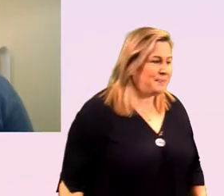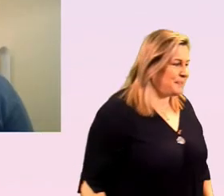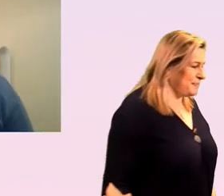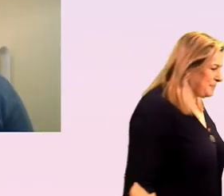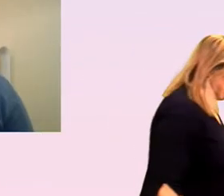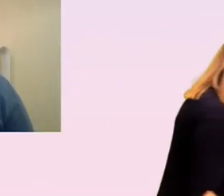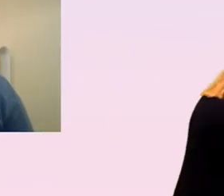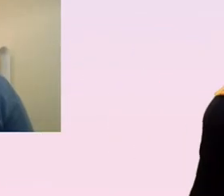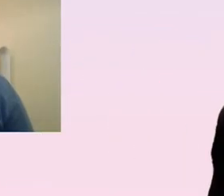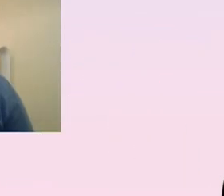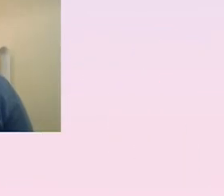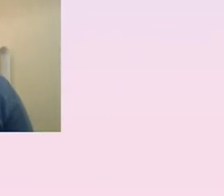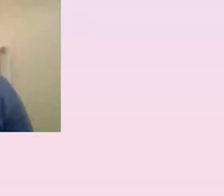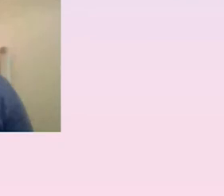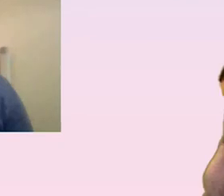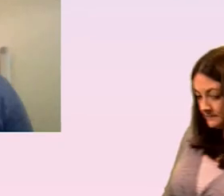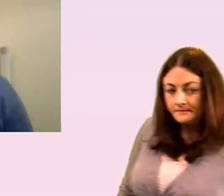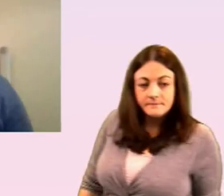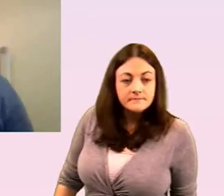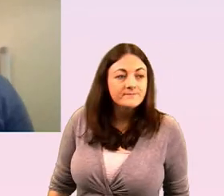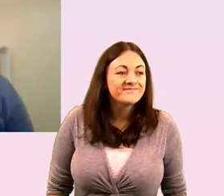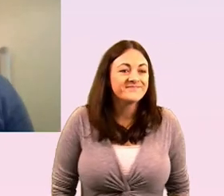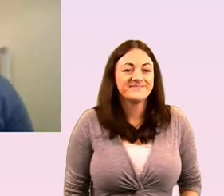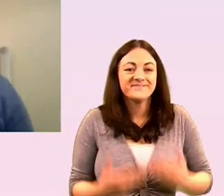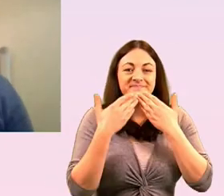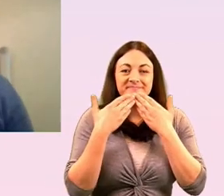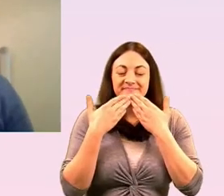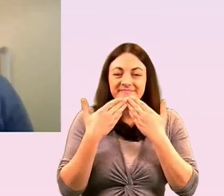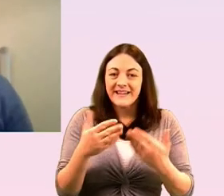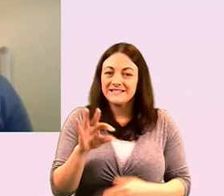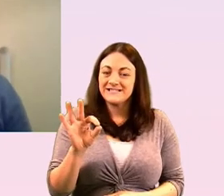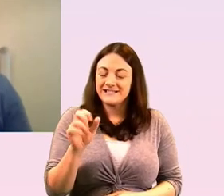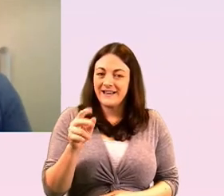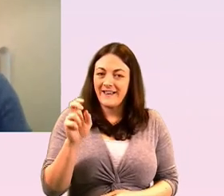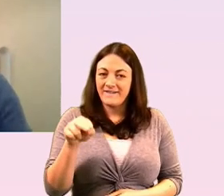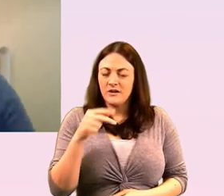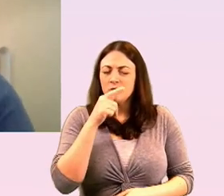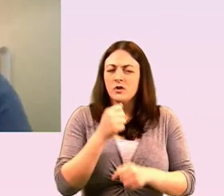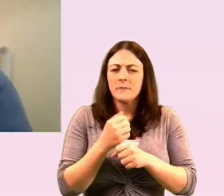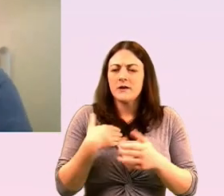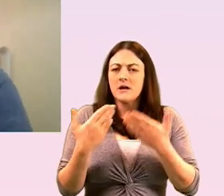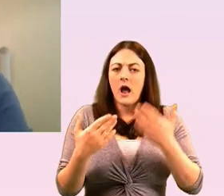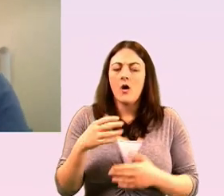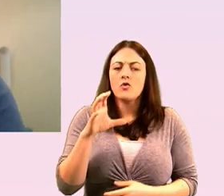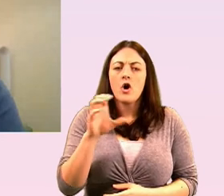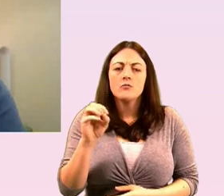that's great gavin thank you so much for that and i think that last point about you know the corporates need to know how to support what is it that